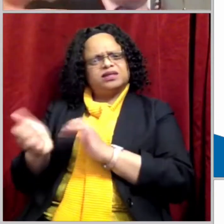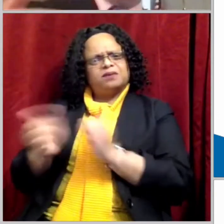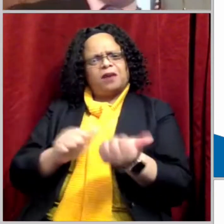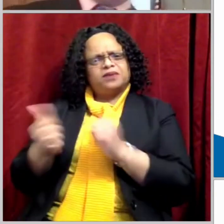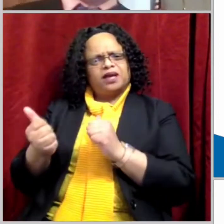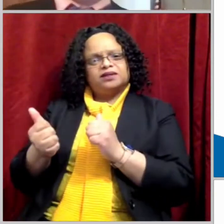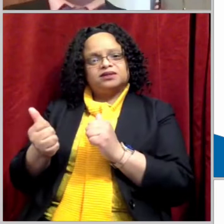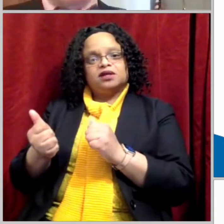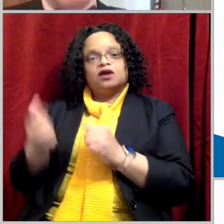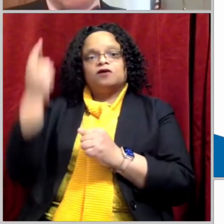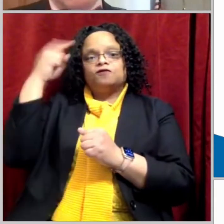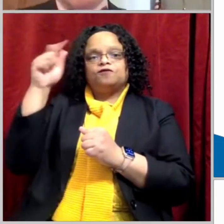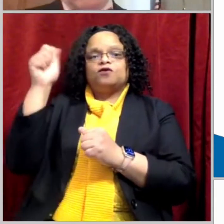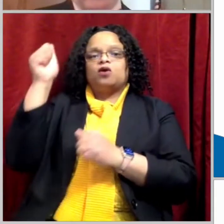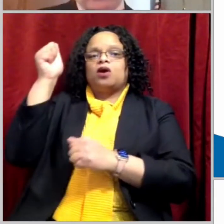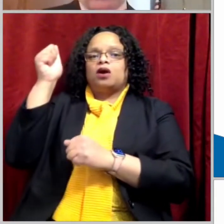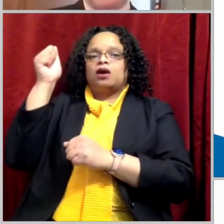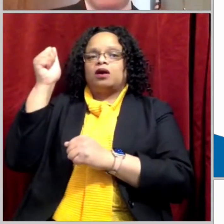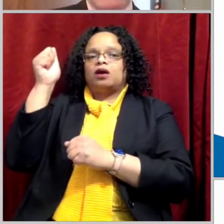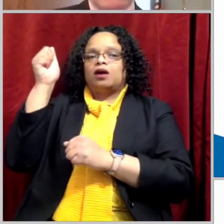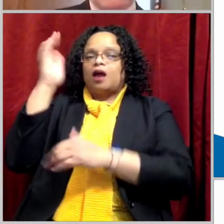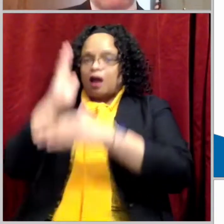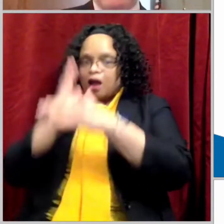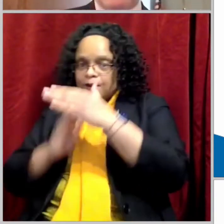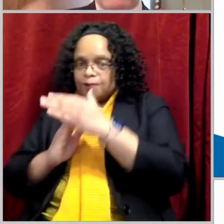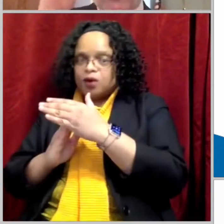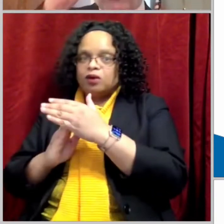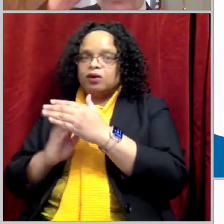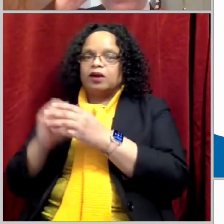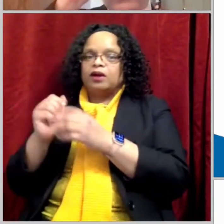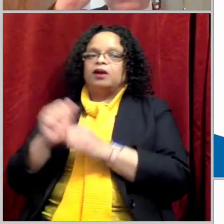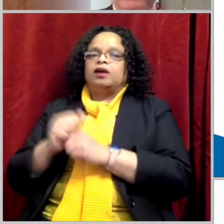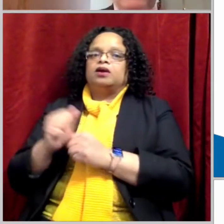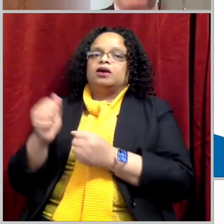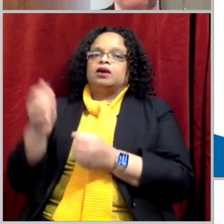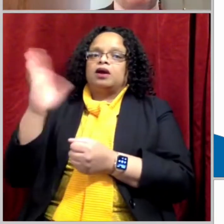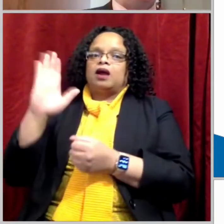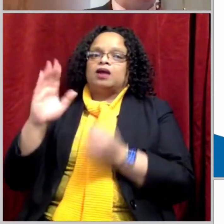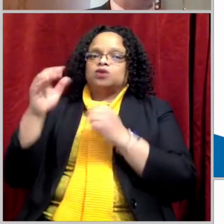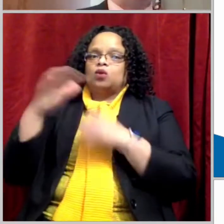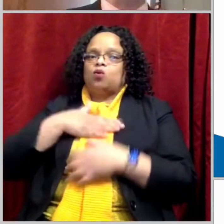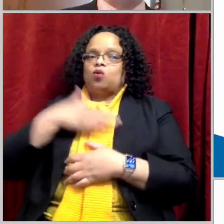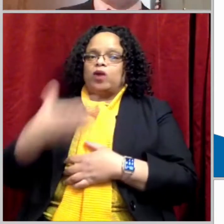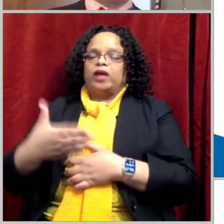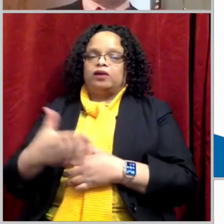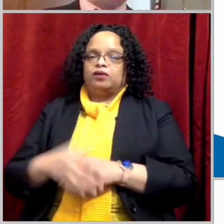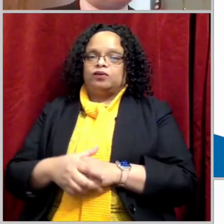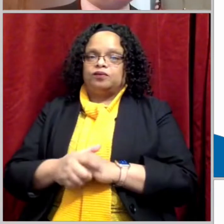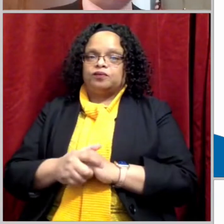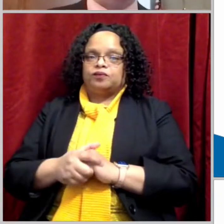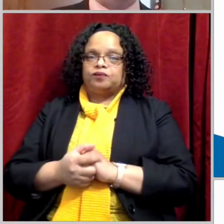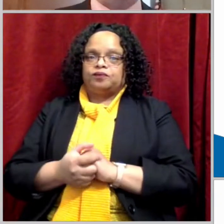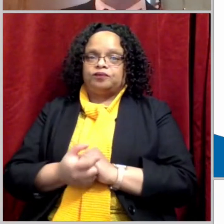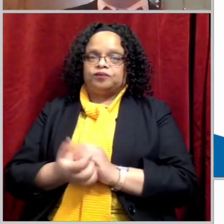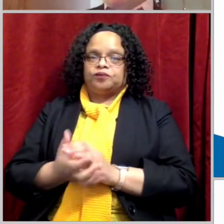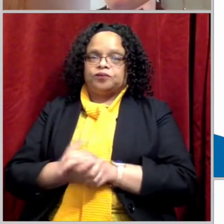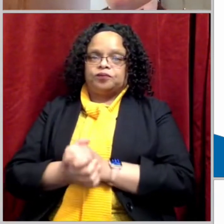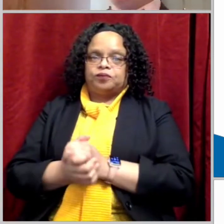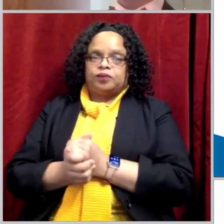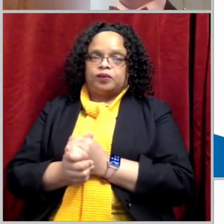list them right here. And this, of course, can be summarized in what he told John to fulfill